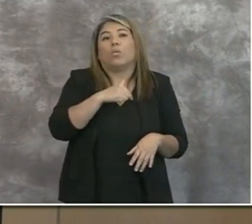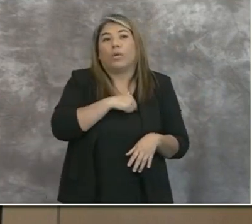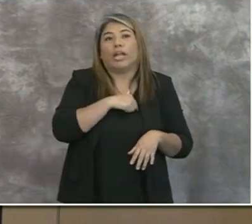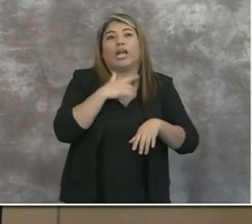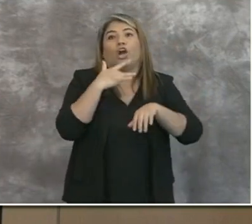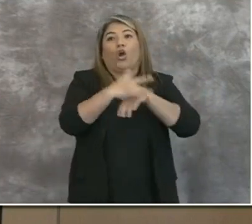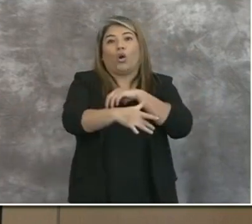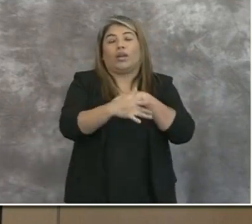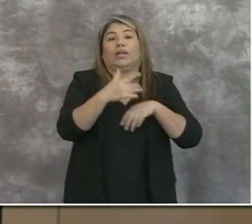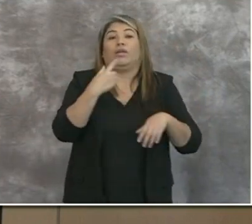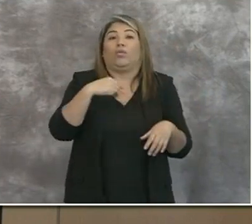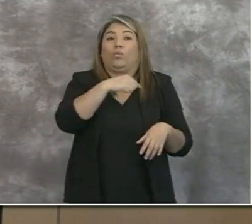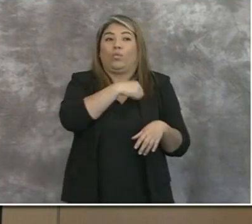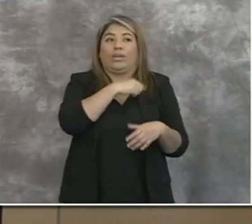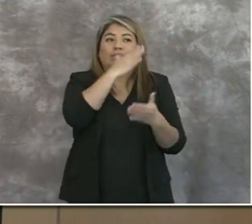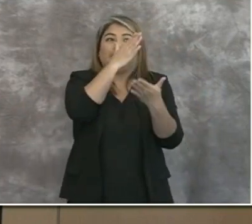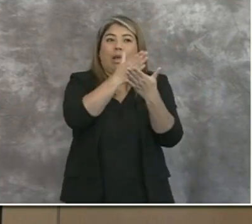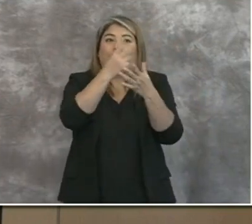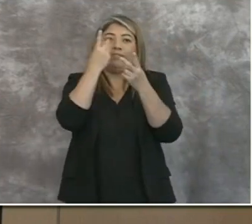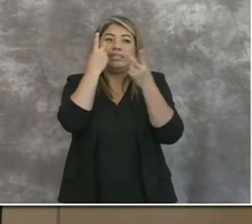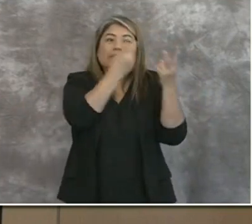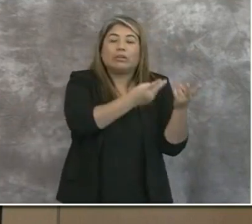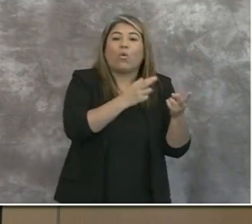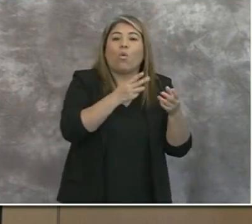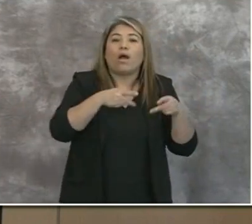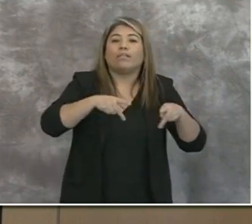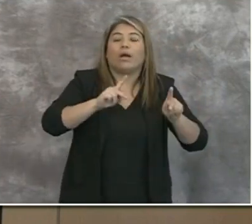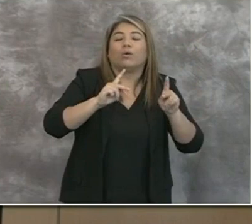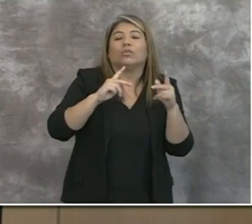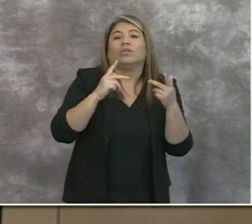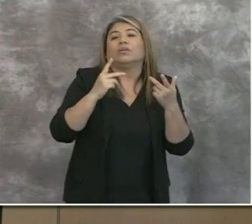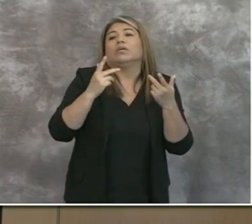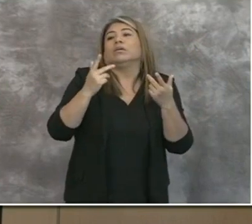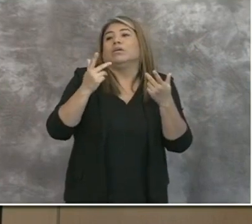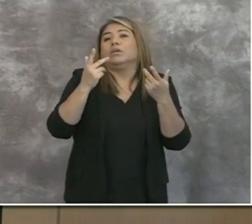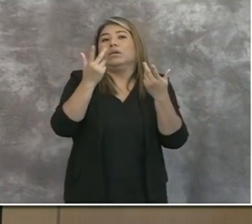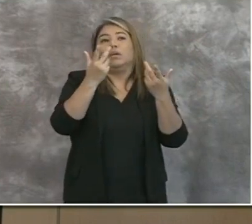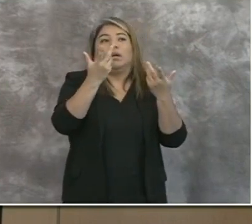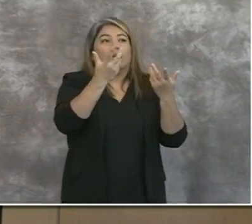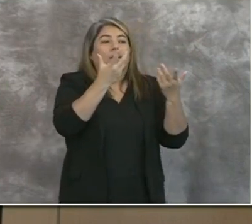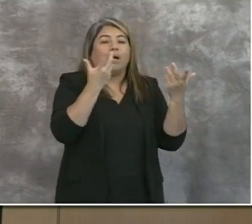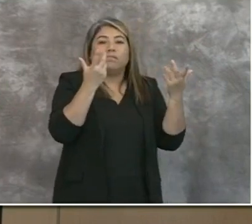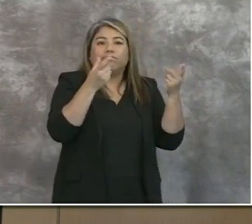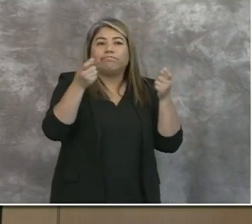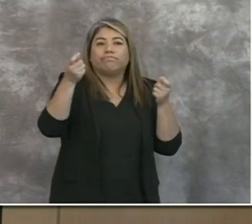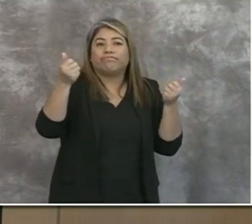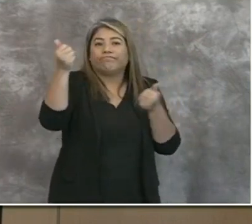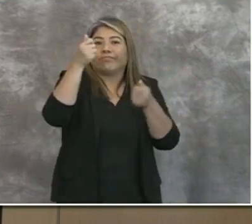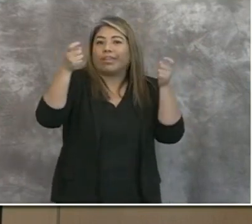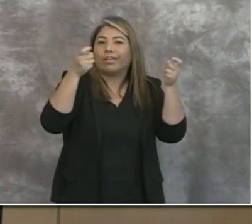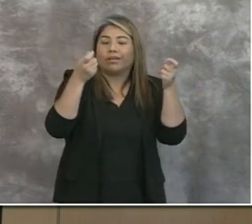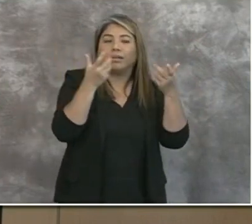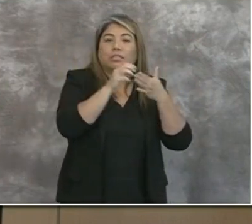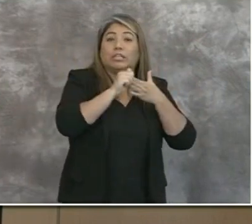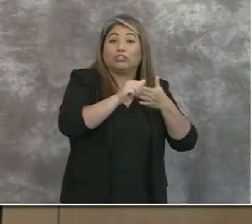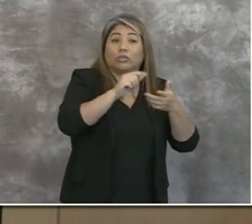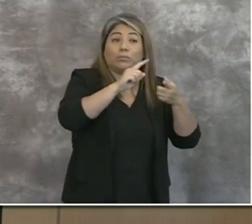stopped visitations or allowed for the administrative leadership to determine